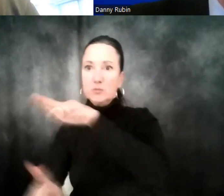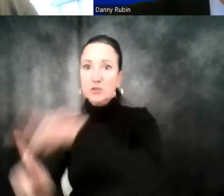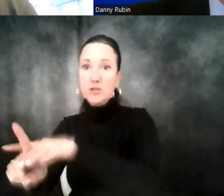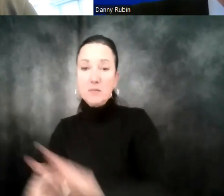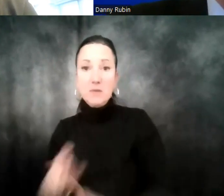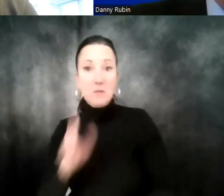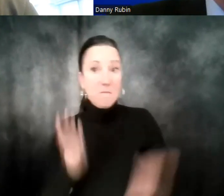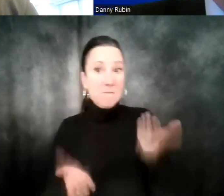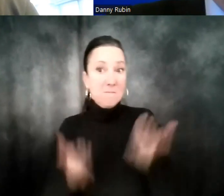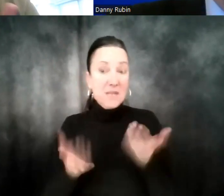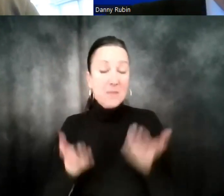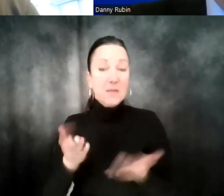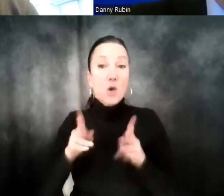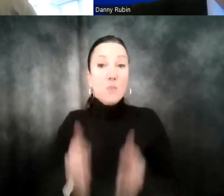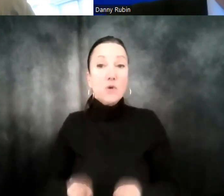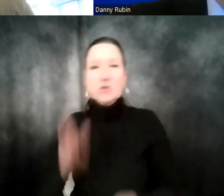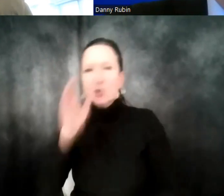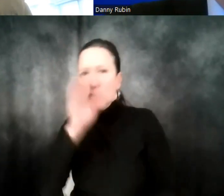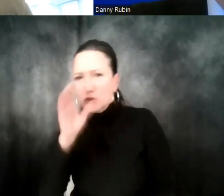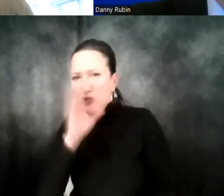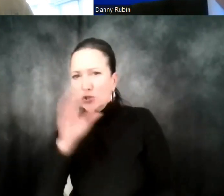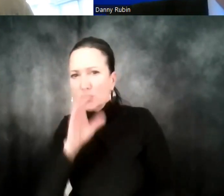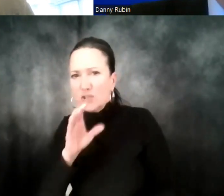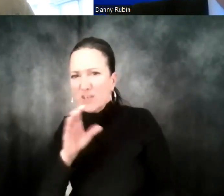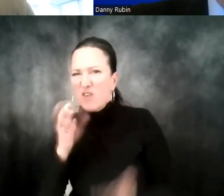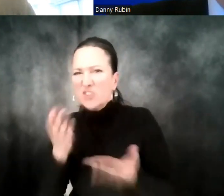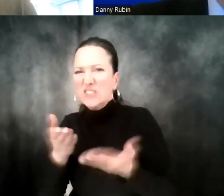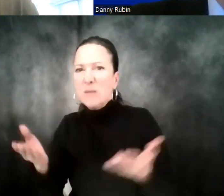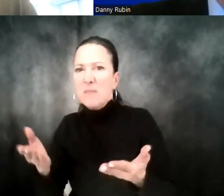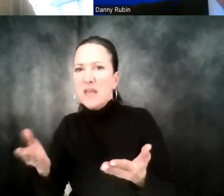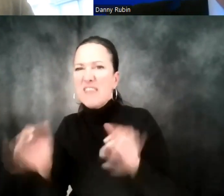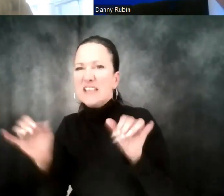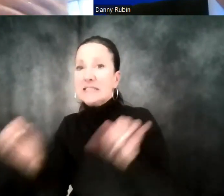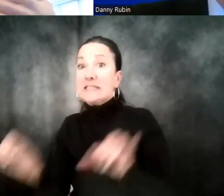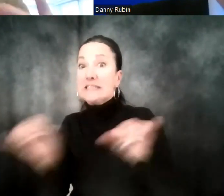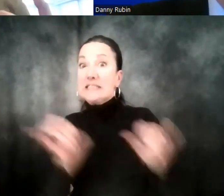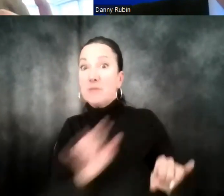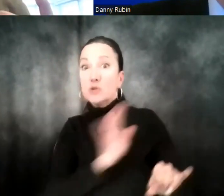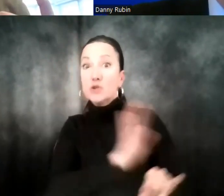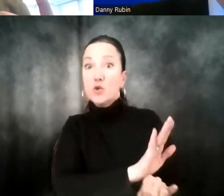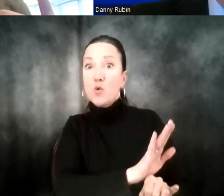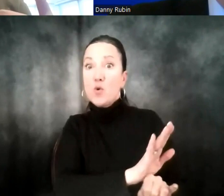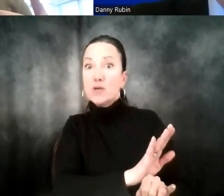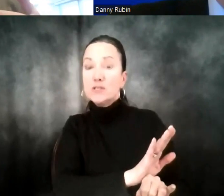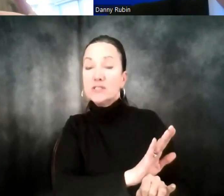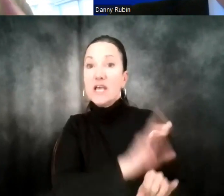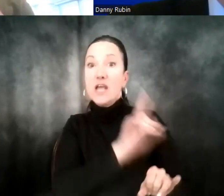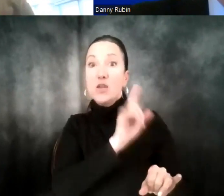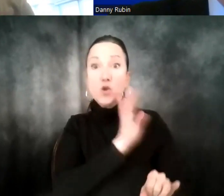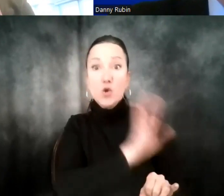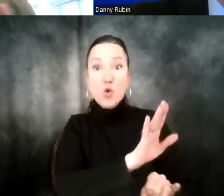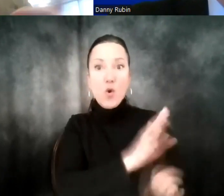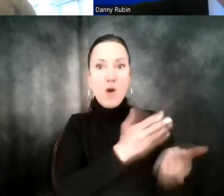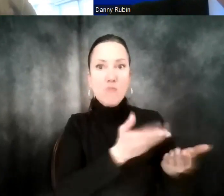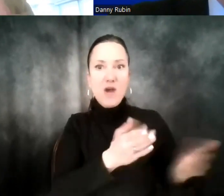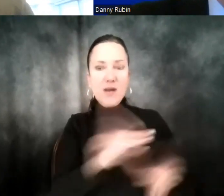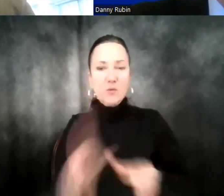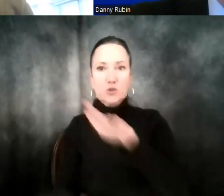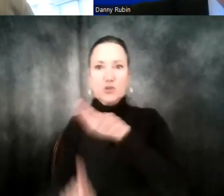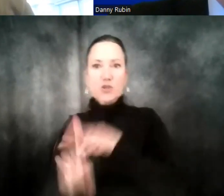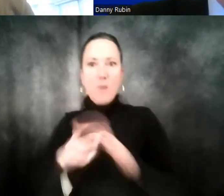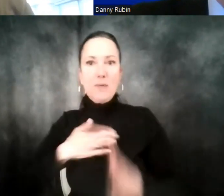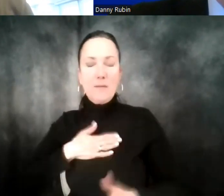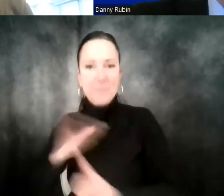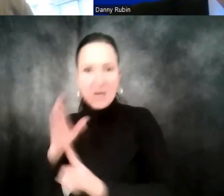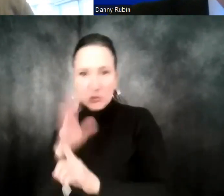products that are similar to yours, who haven't discovered your product yet, and bringing them to your products. So that's a new way of acquiring